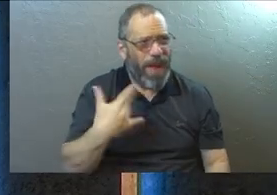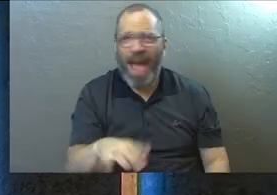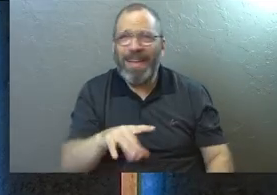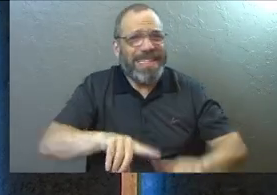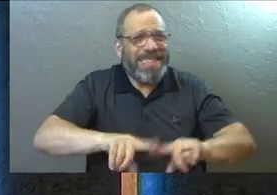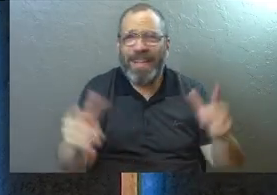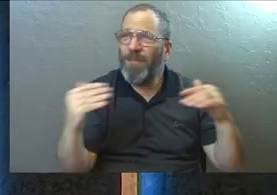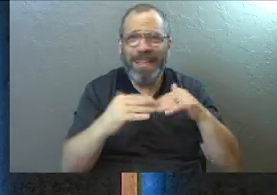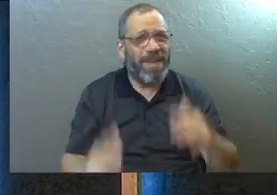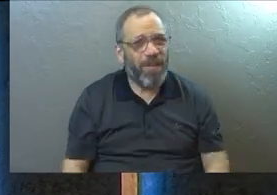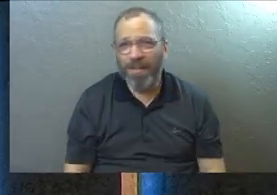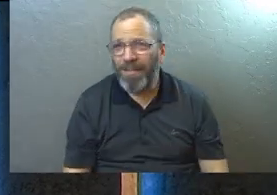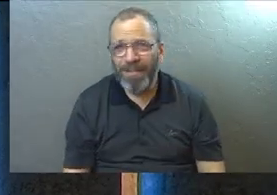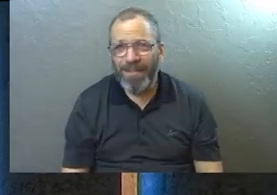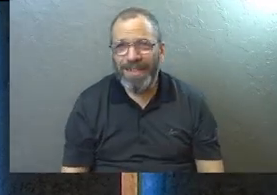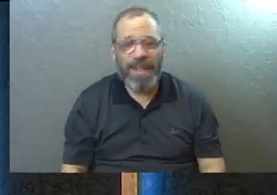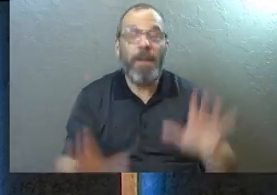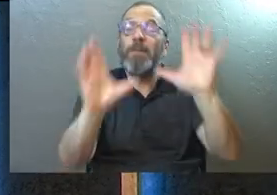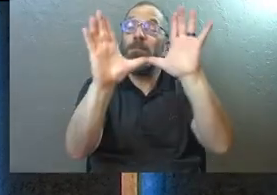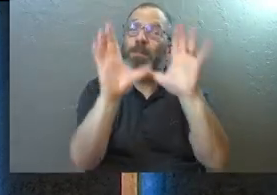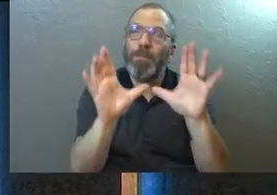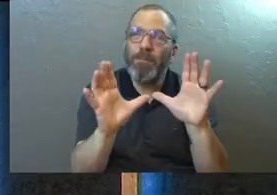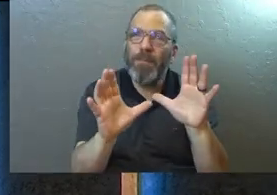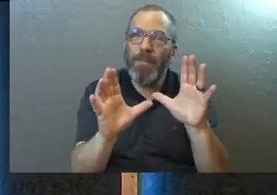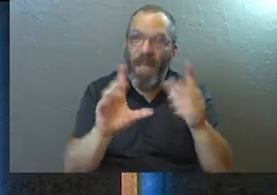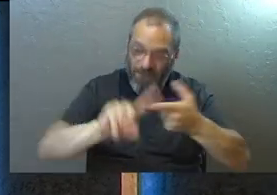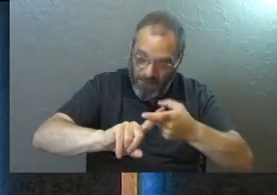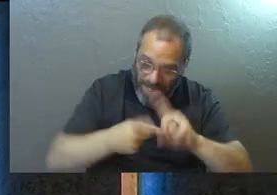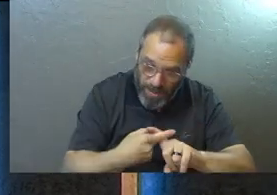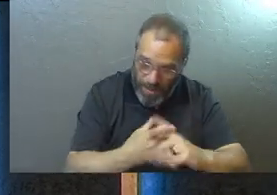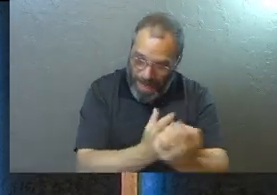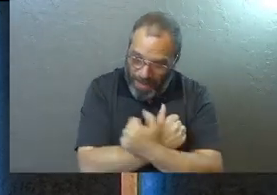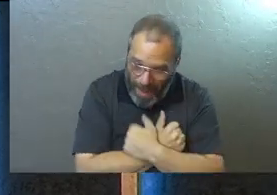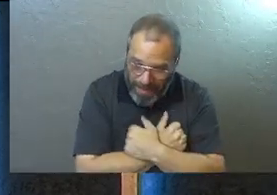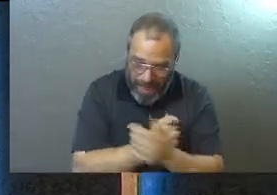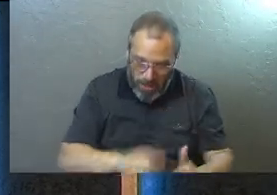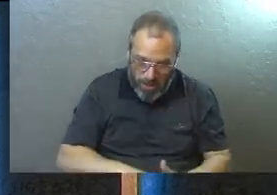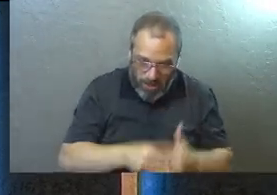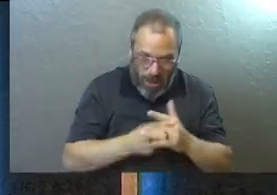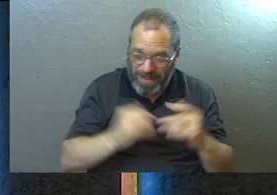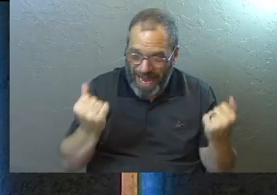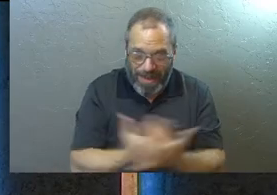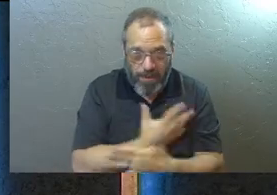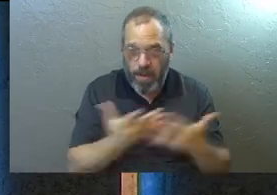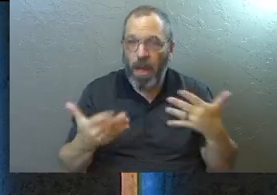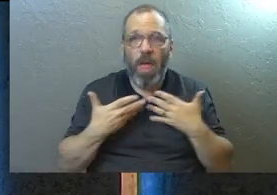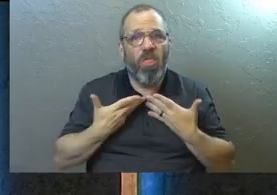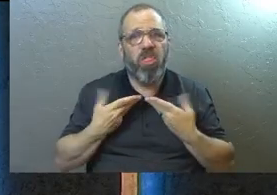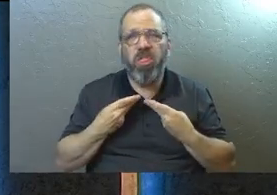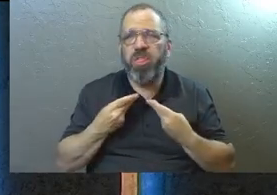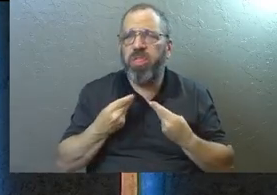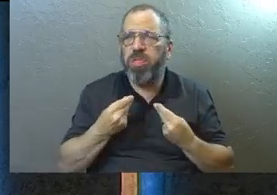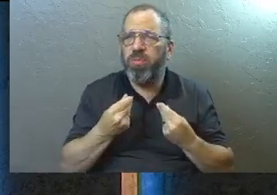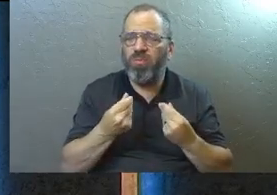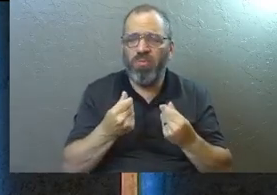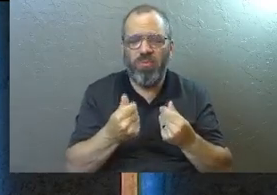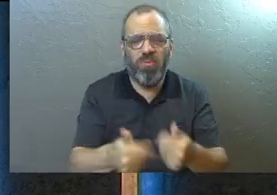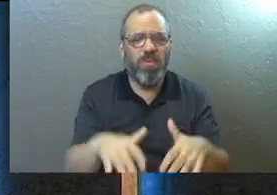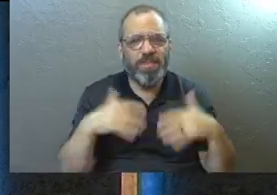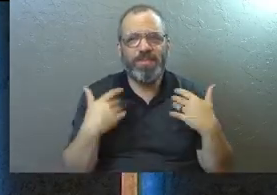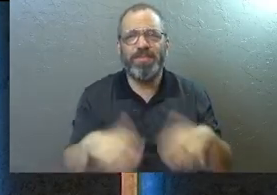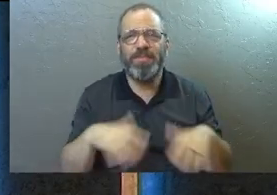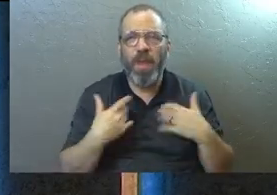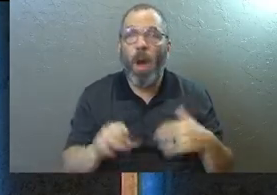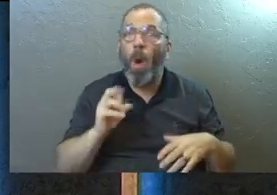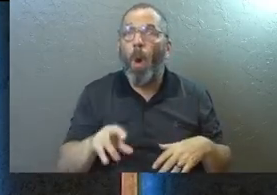It's a different level. Do you see how friendship and love is the beginning and everything else flows rightly out of it?